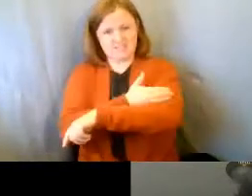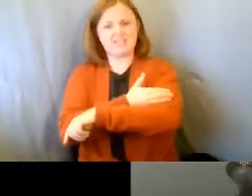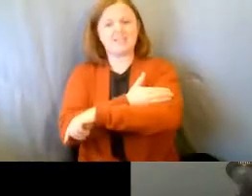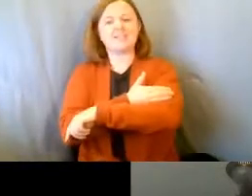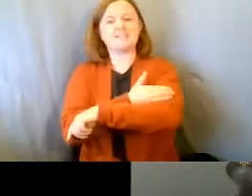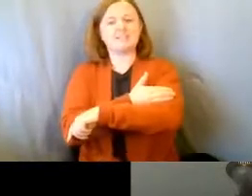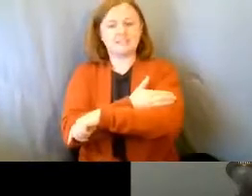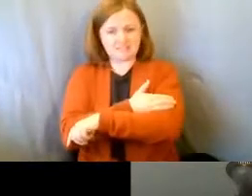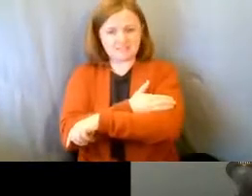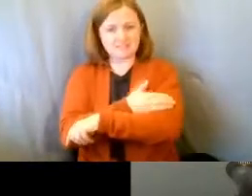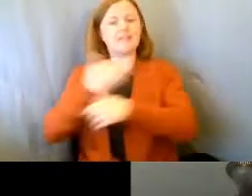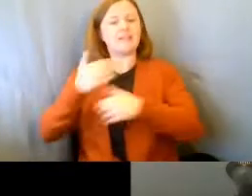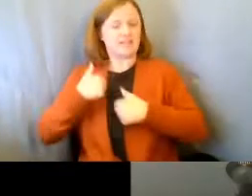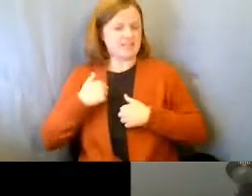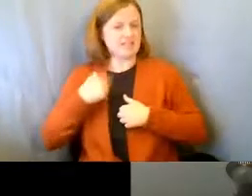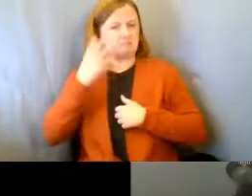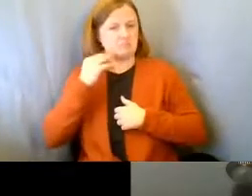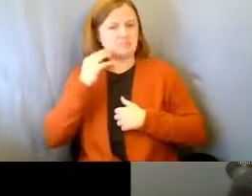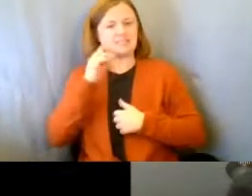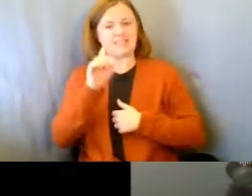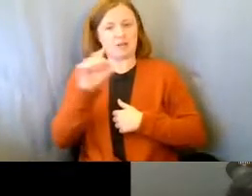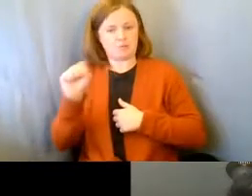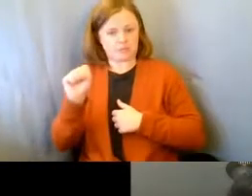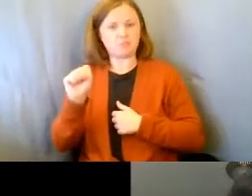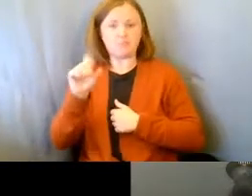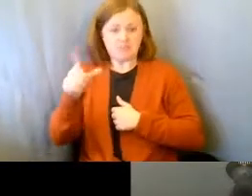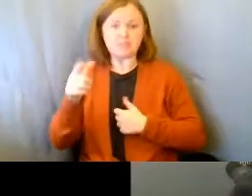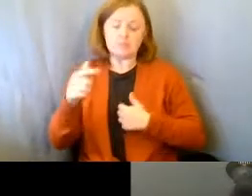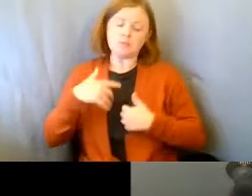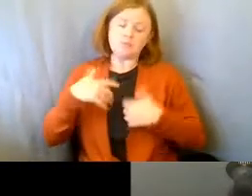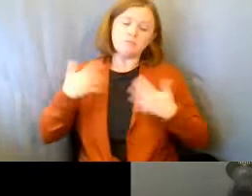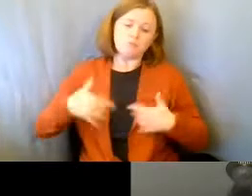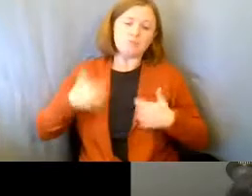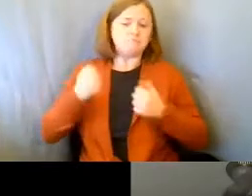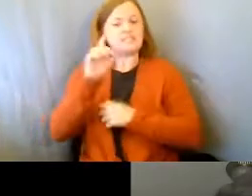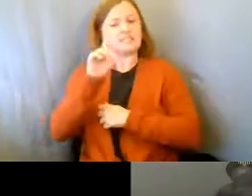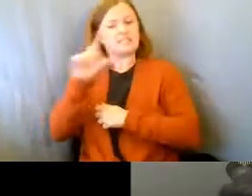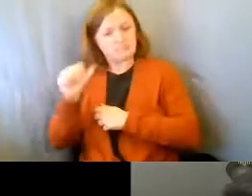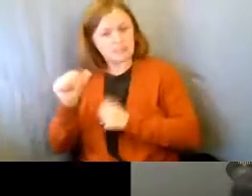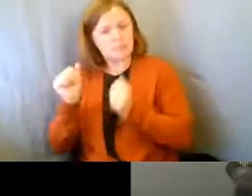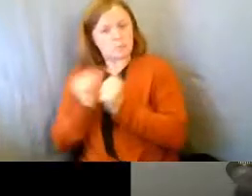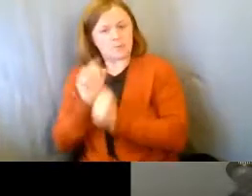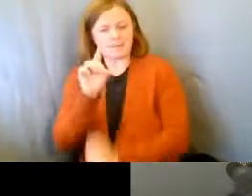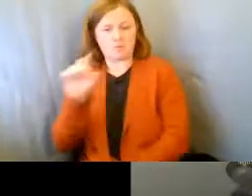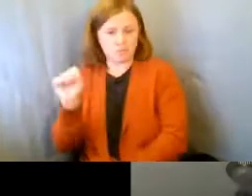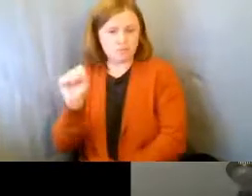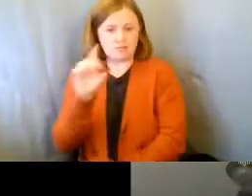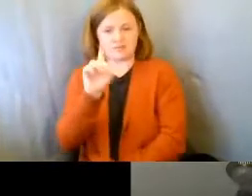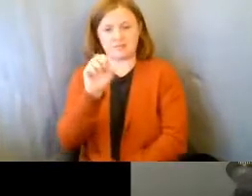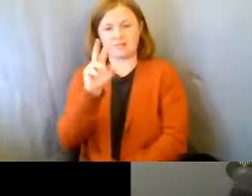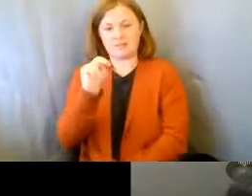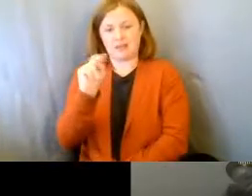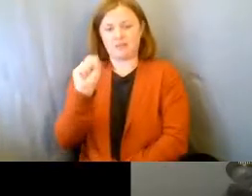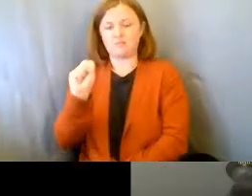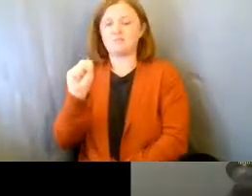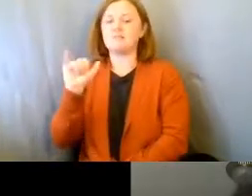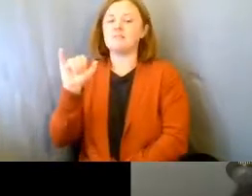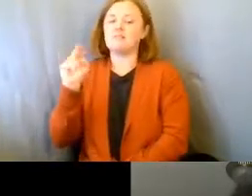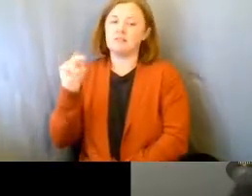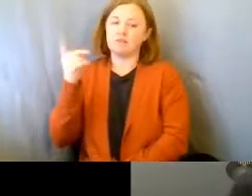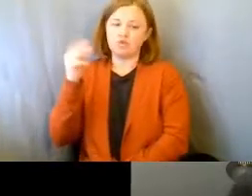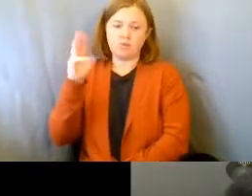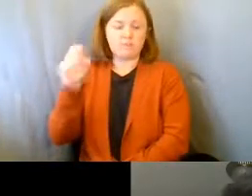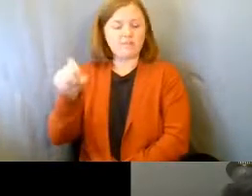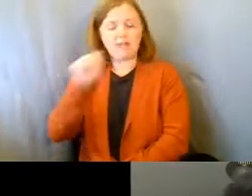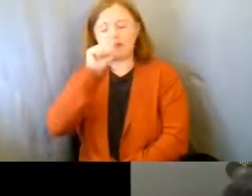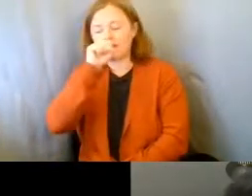Down syndrome? And he's actually fairly impacted with his Down syndrome. But, oh, my goodness, that kid loves to clean,